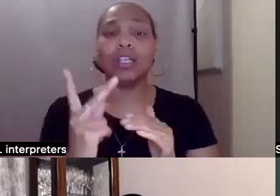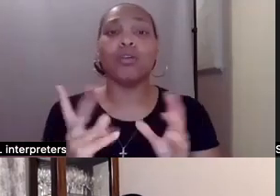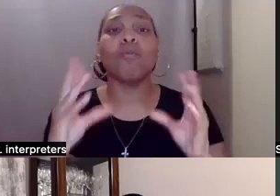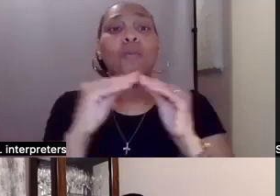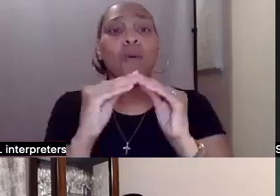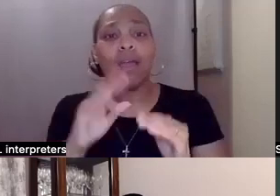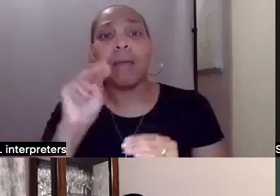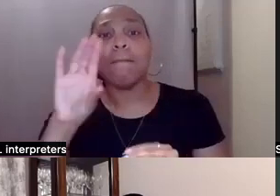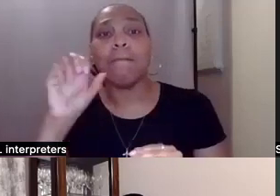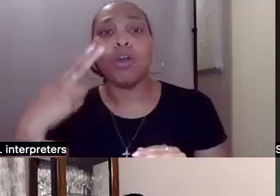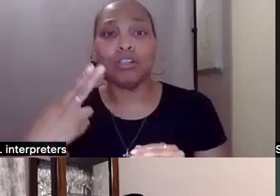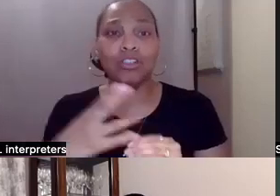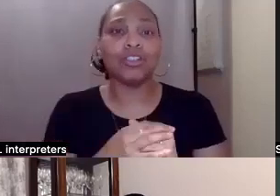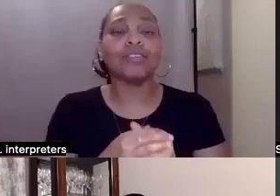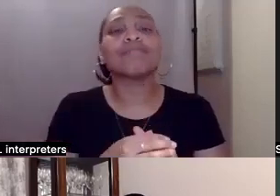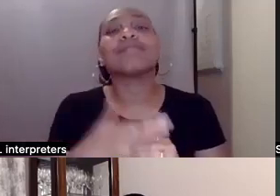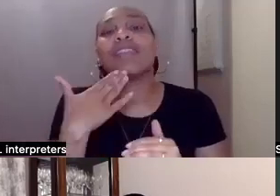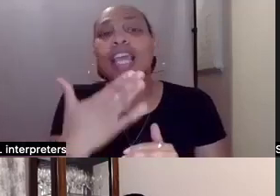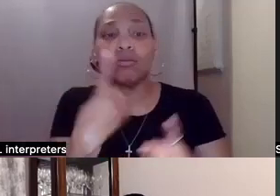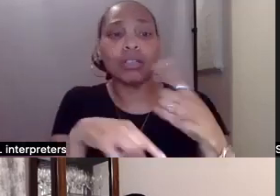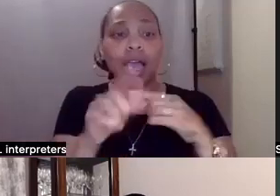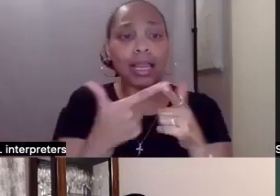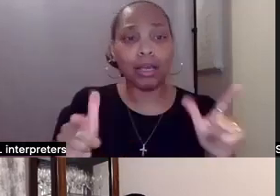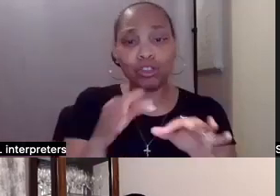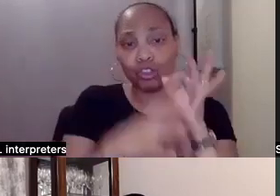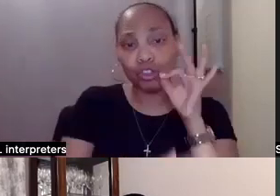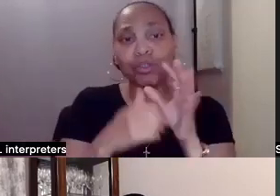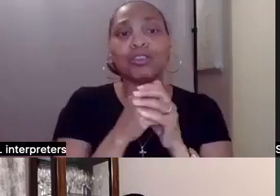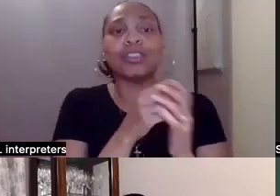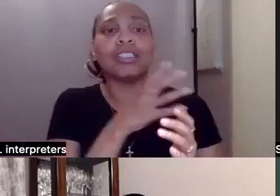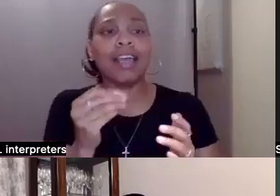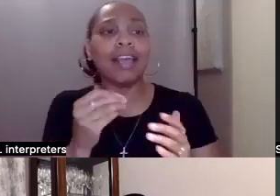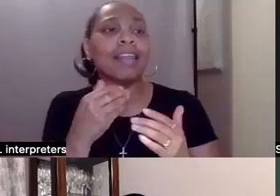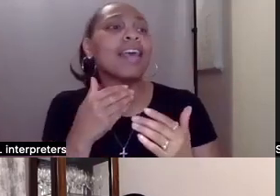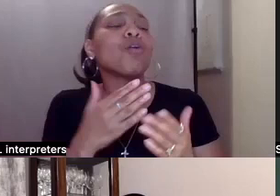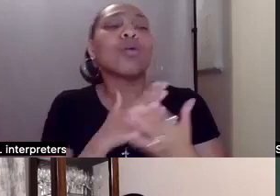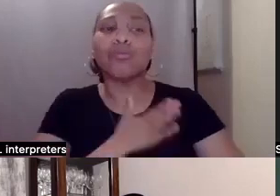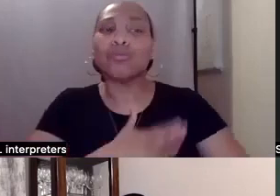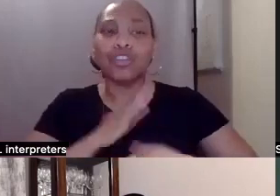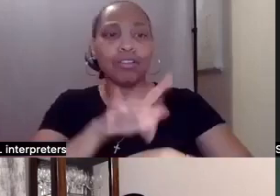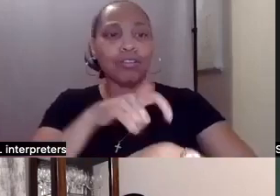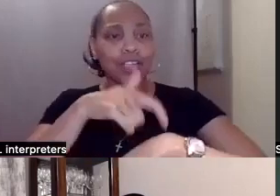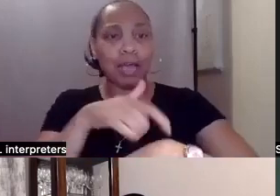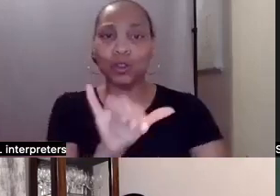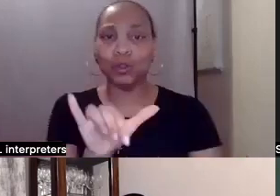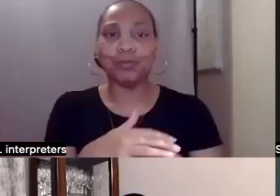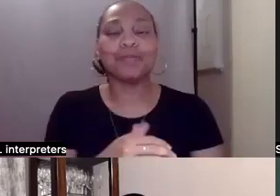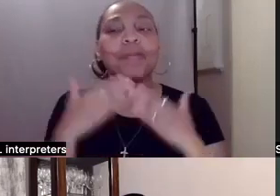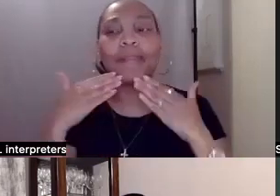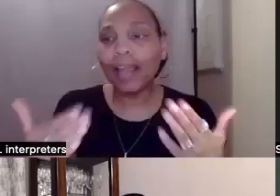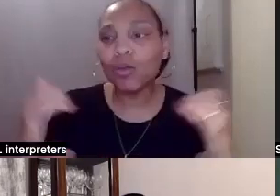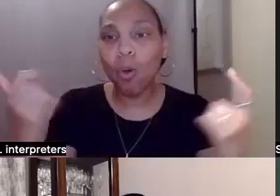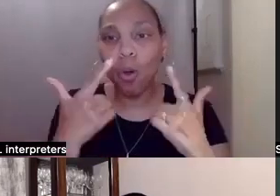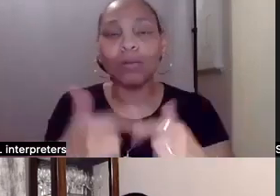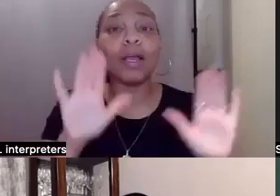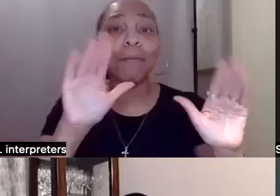So thank you, language interpreters. Thank you both very much. We appreciate your time tonight as well. Bye,